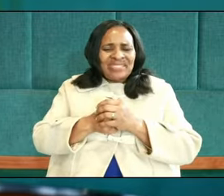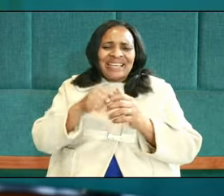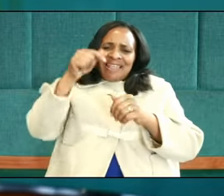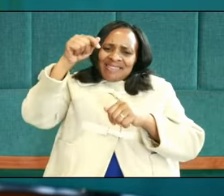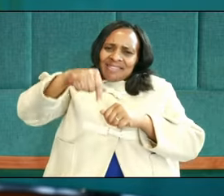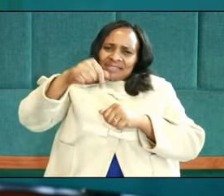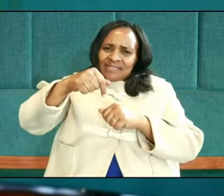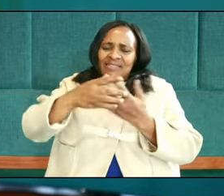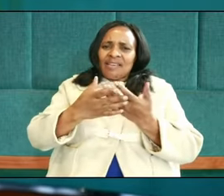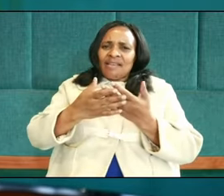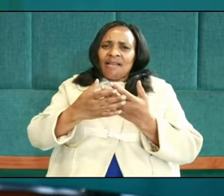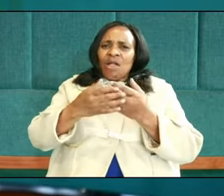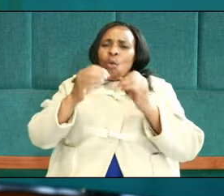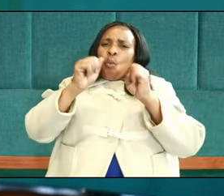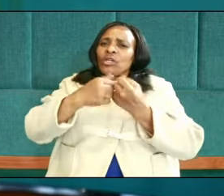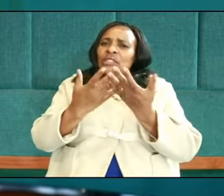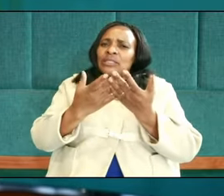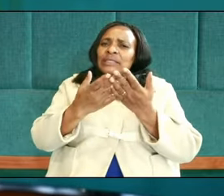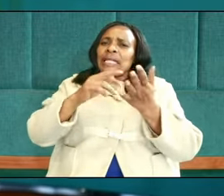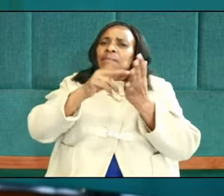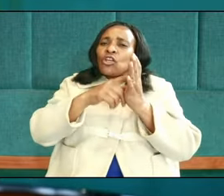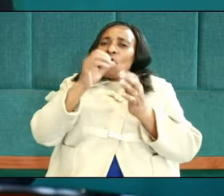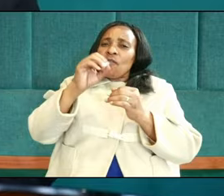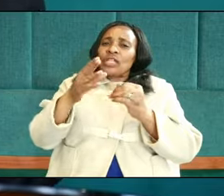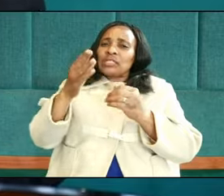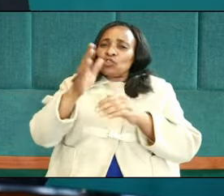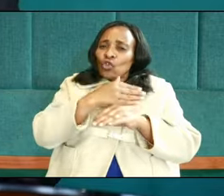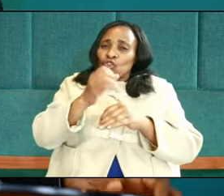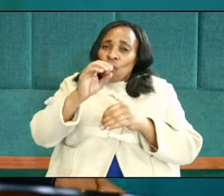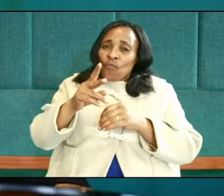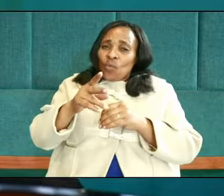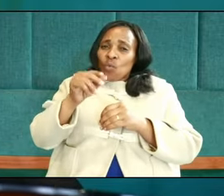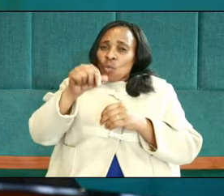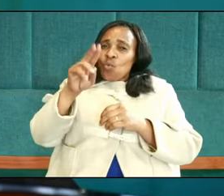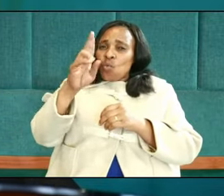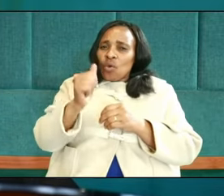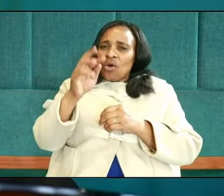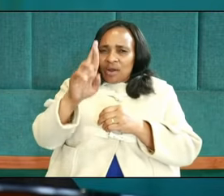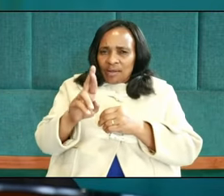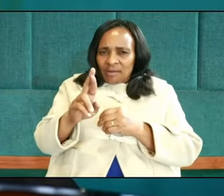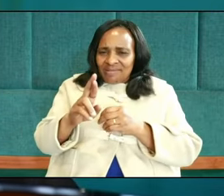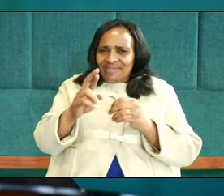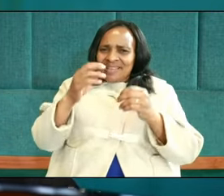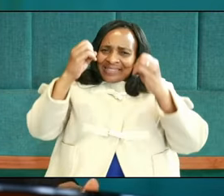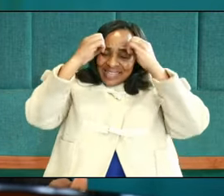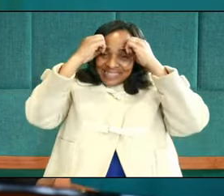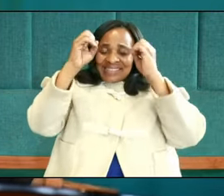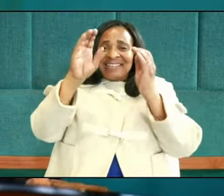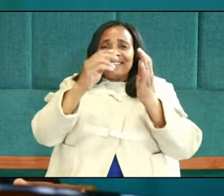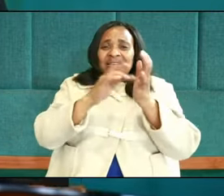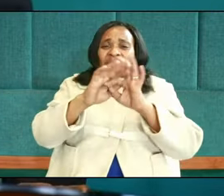a psalm, a contemplation of the sons of Korah. Now, when you study scripture, Korah is